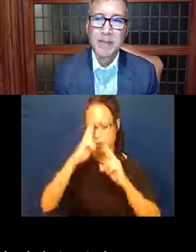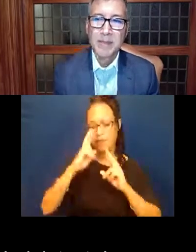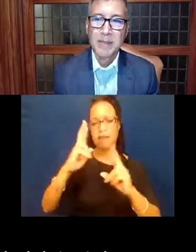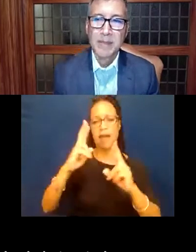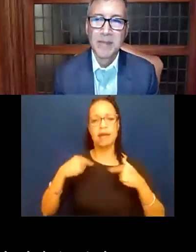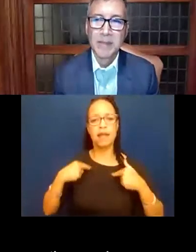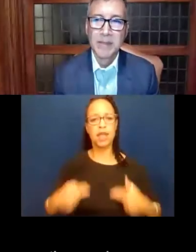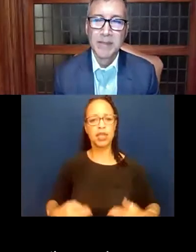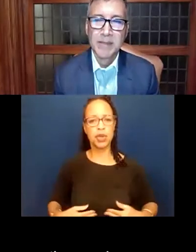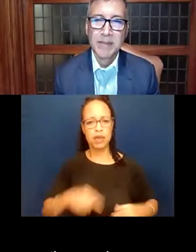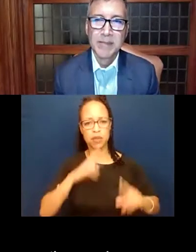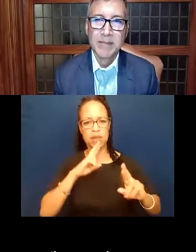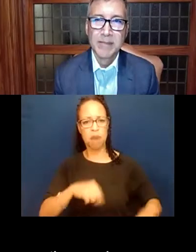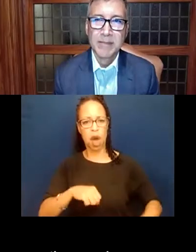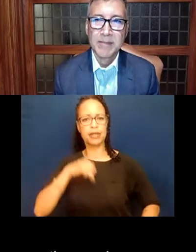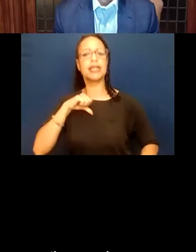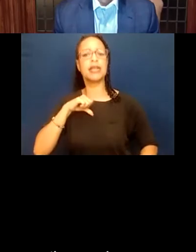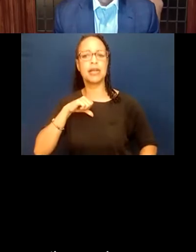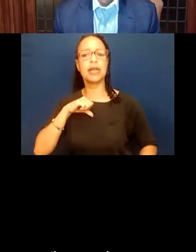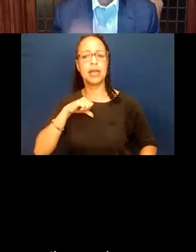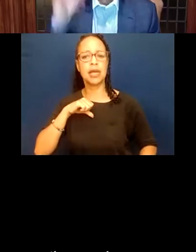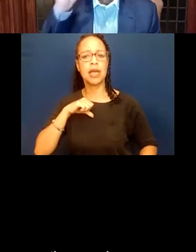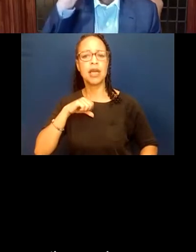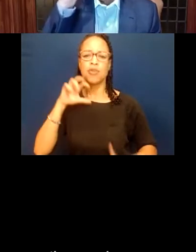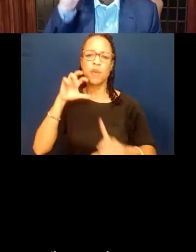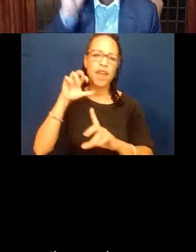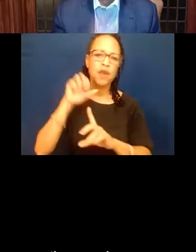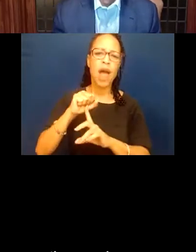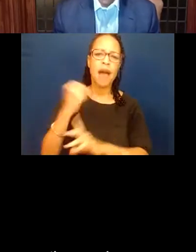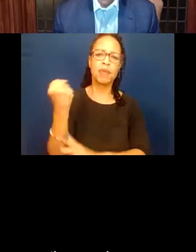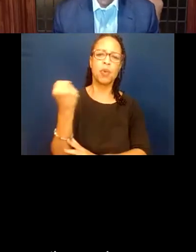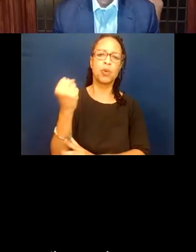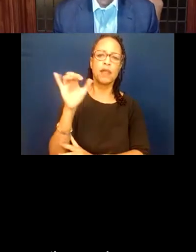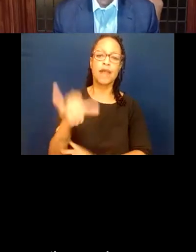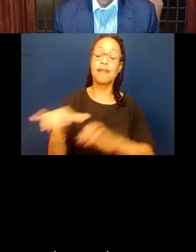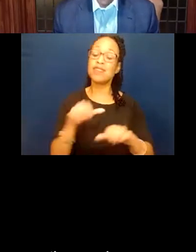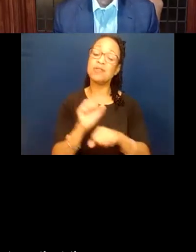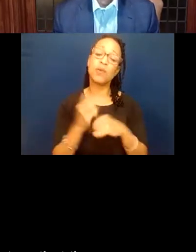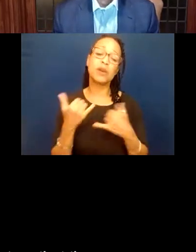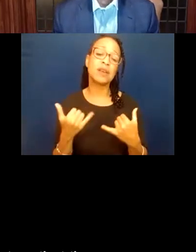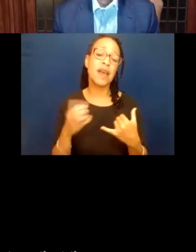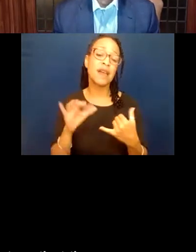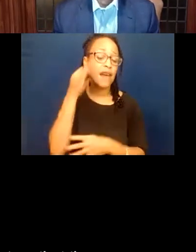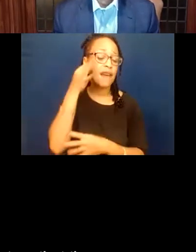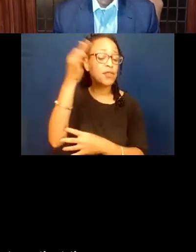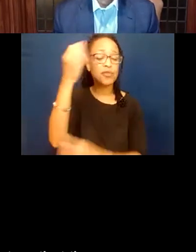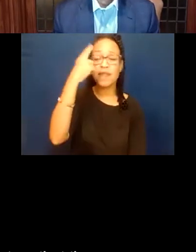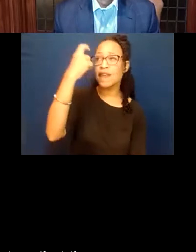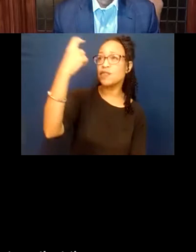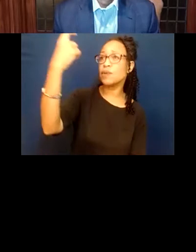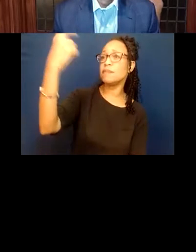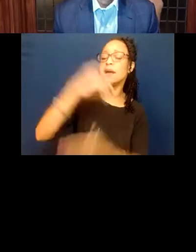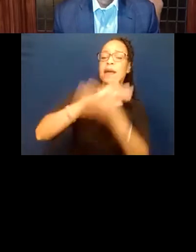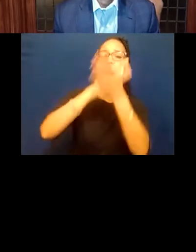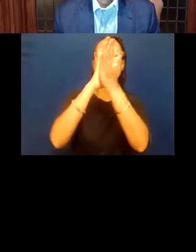dignity that they deserve. And so they grab onto that, but they do the work today, so that that future that they dream of becomes a reality.